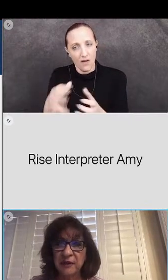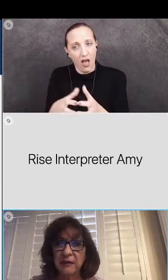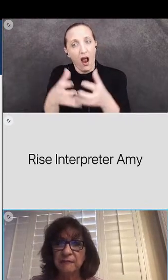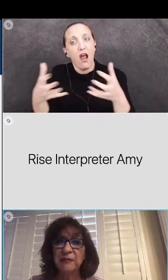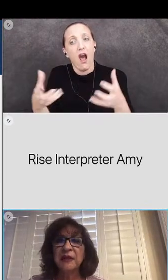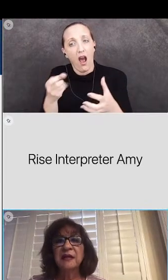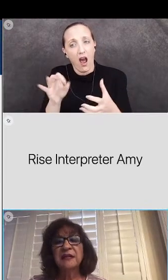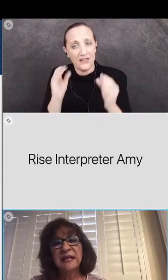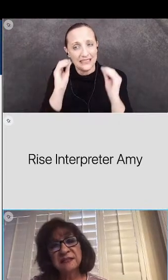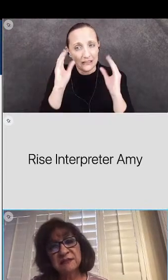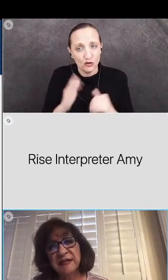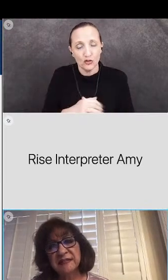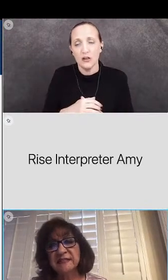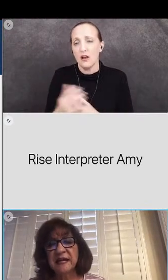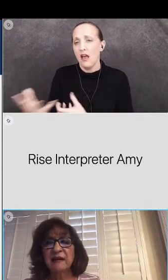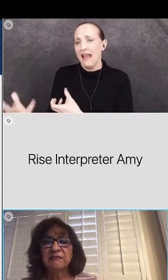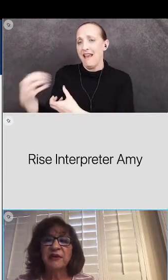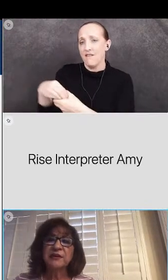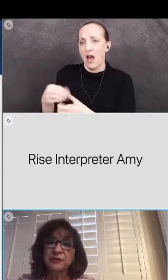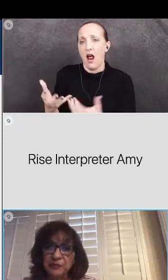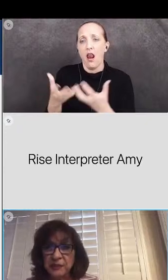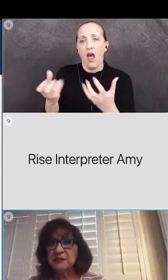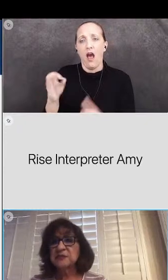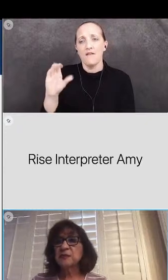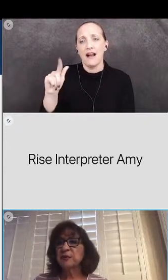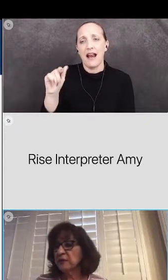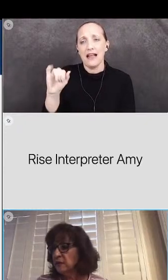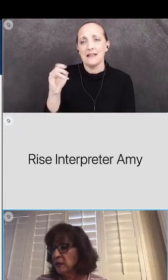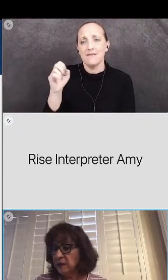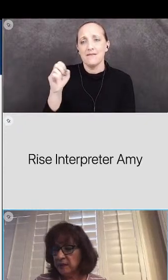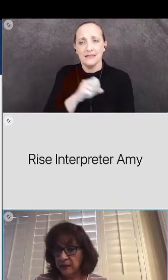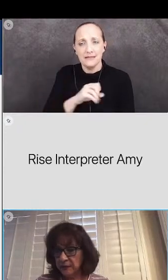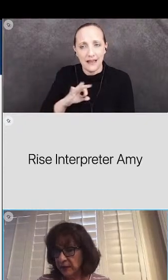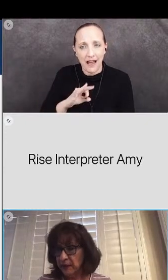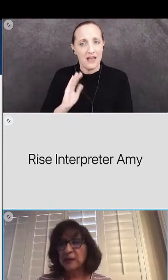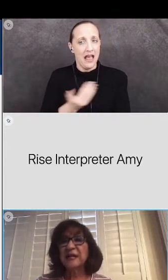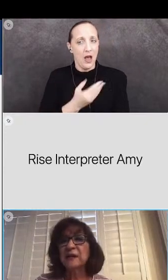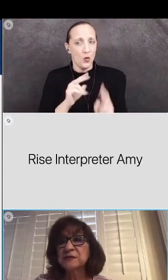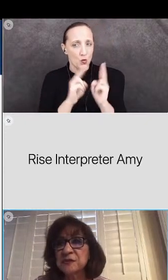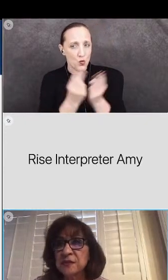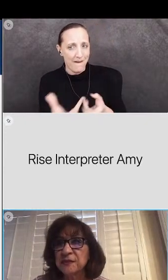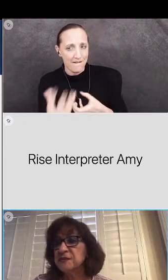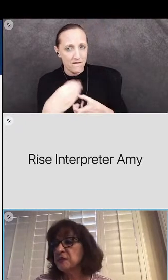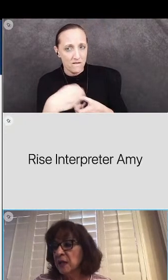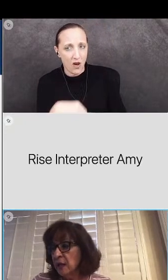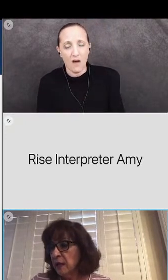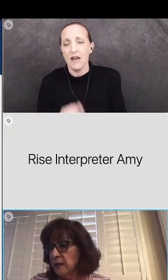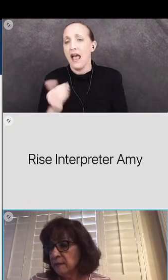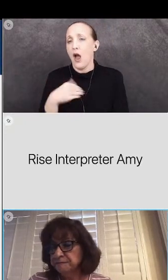a lot of classified staff, our unions, we brought along our counselors.